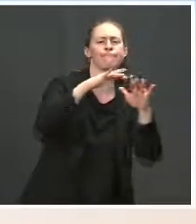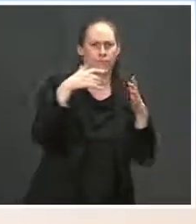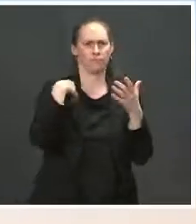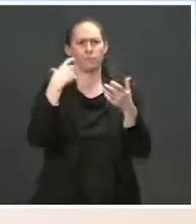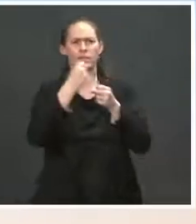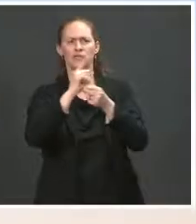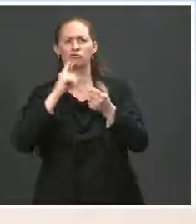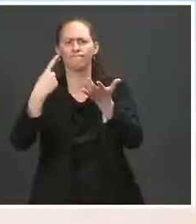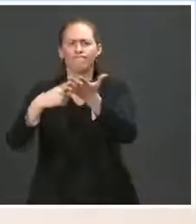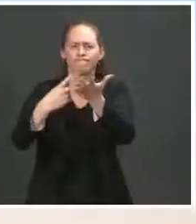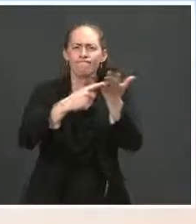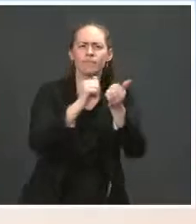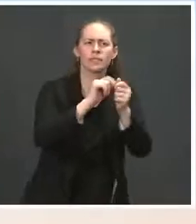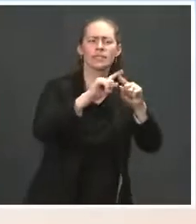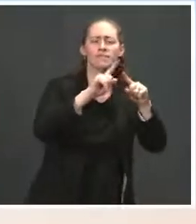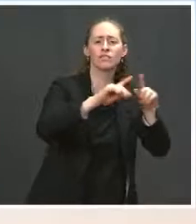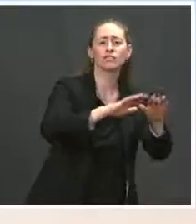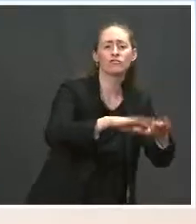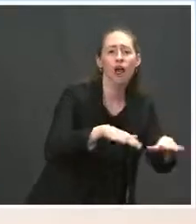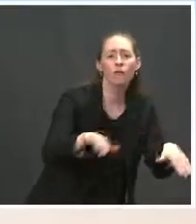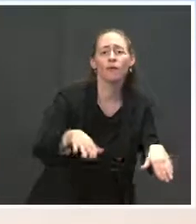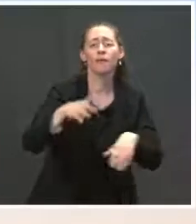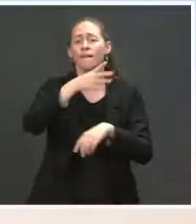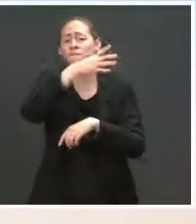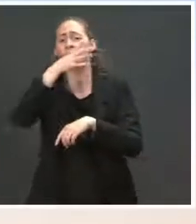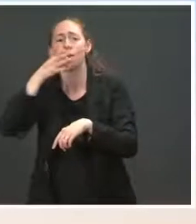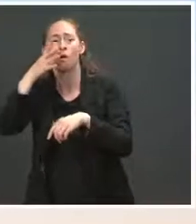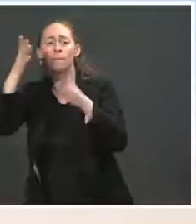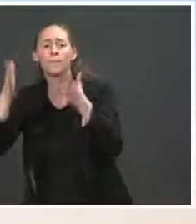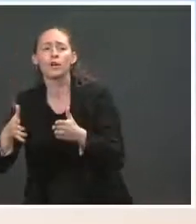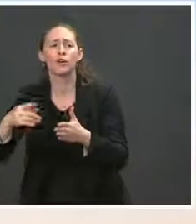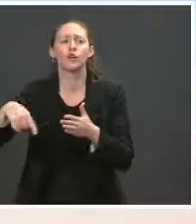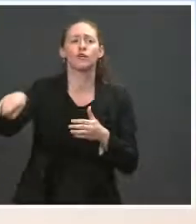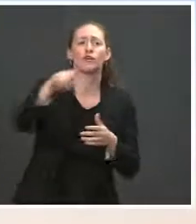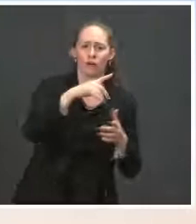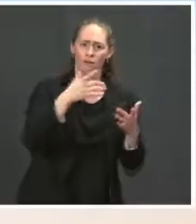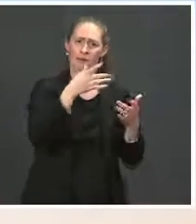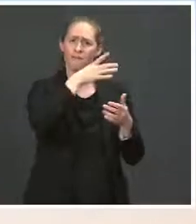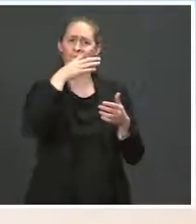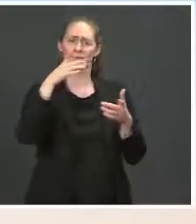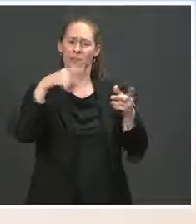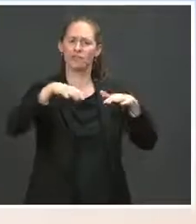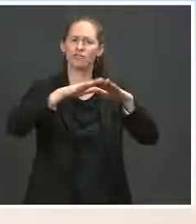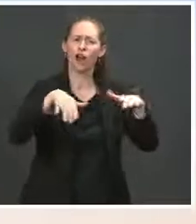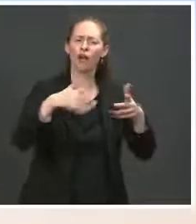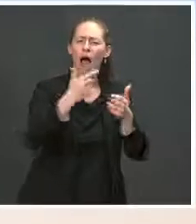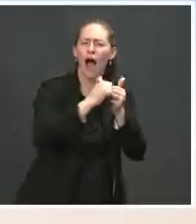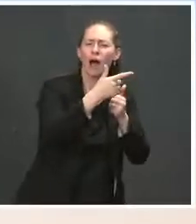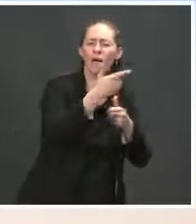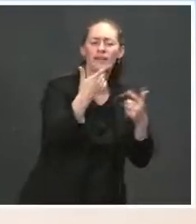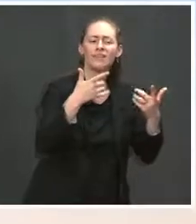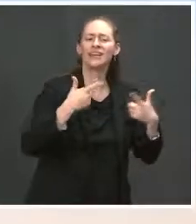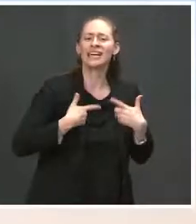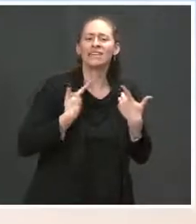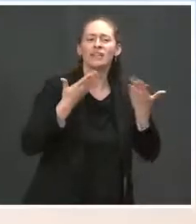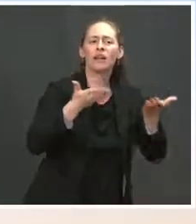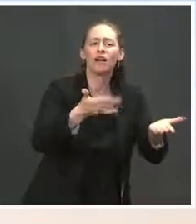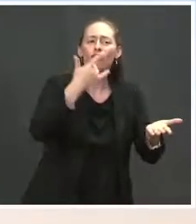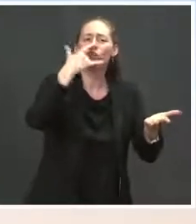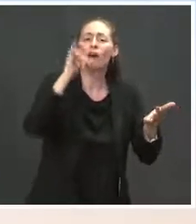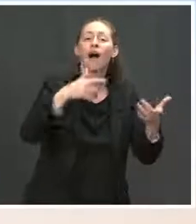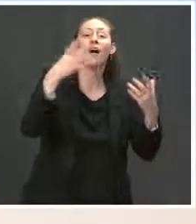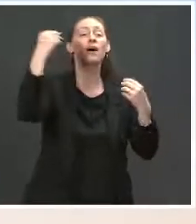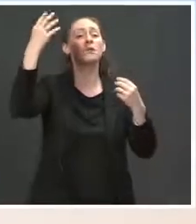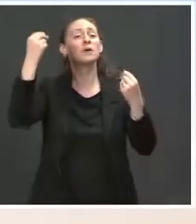talked to children, uh, who use, uh, those lands and, um, outdoor, you know, economy